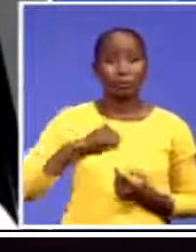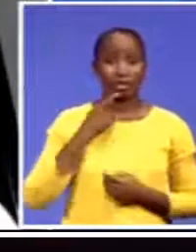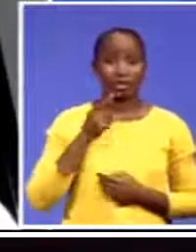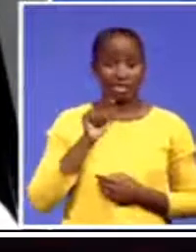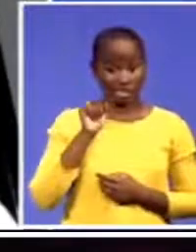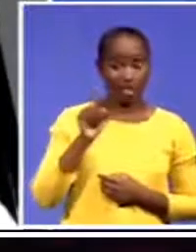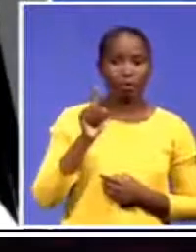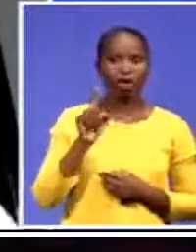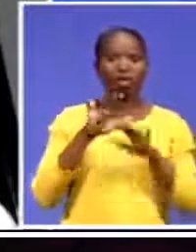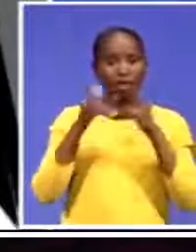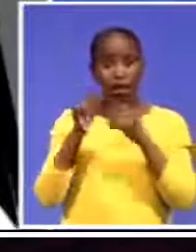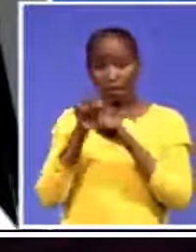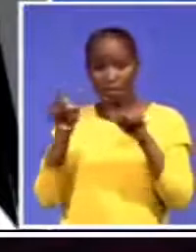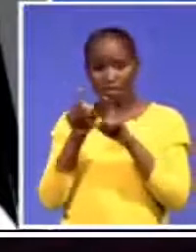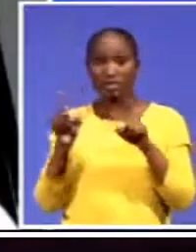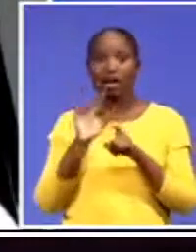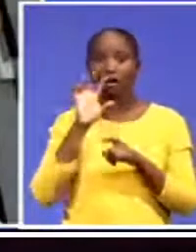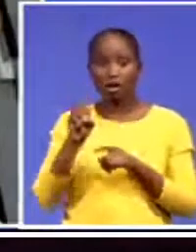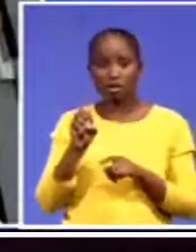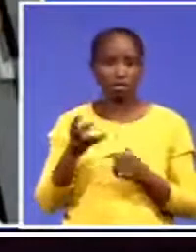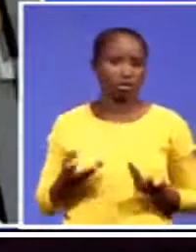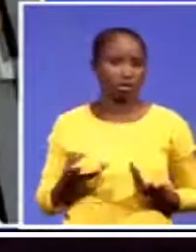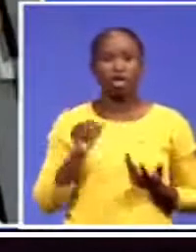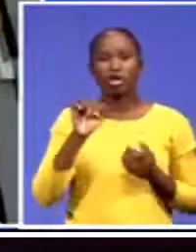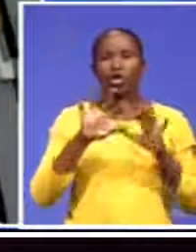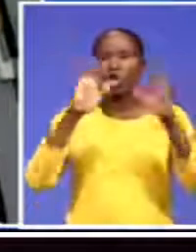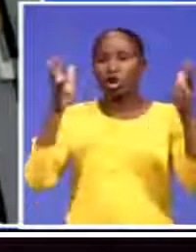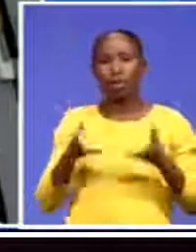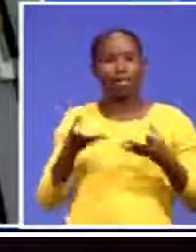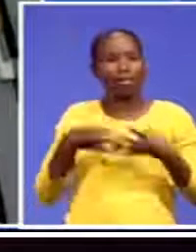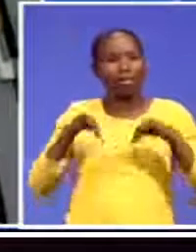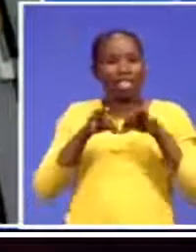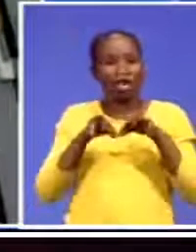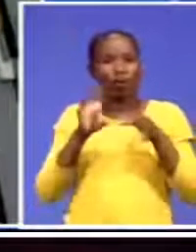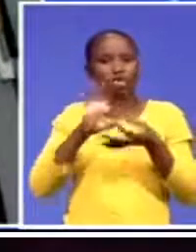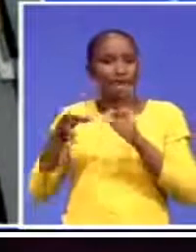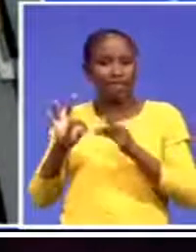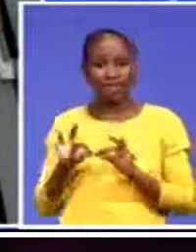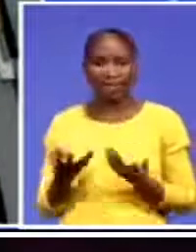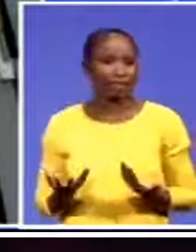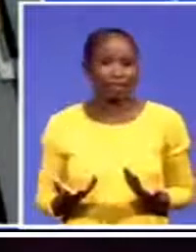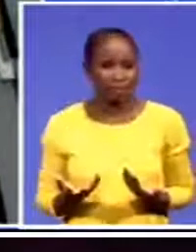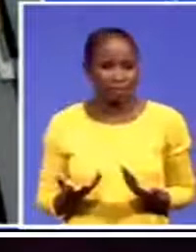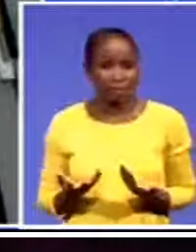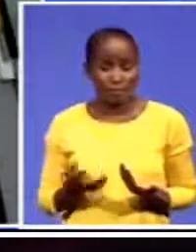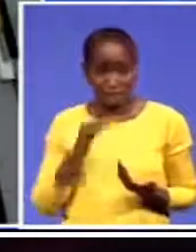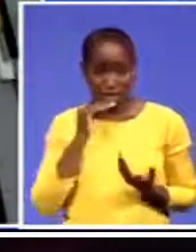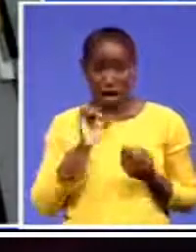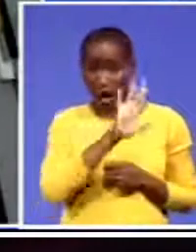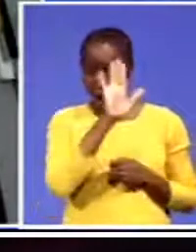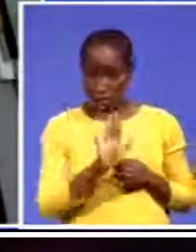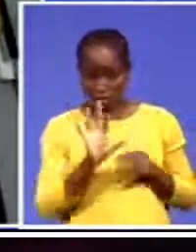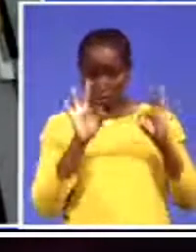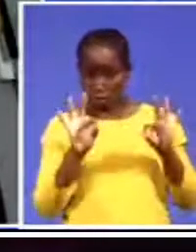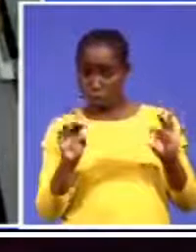of your global value chain is African value-added goods? And if you don't have that level,